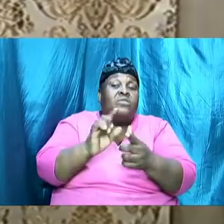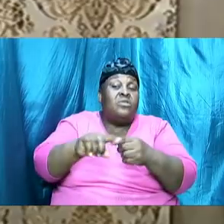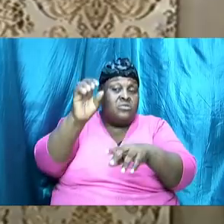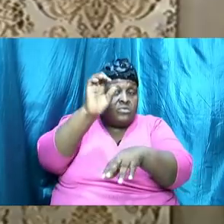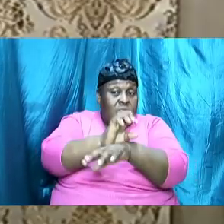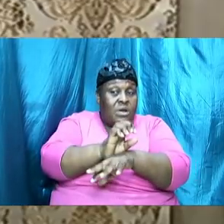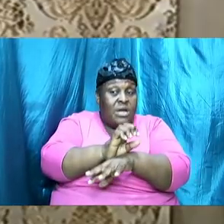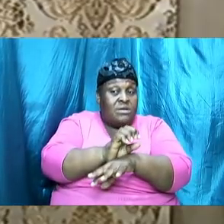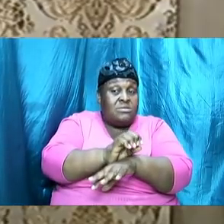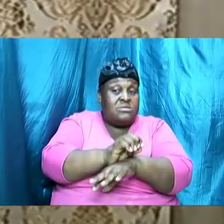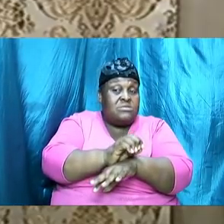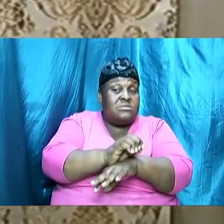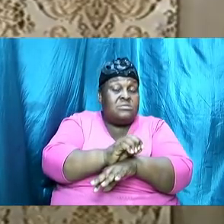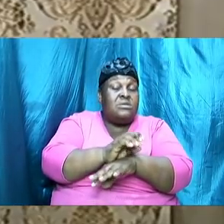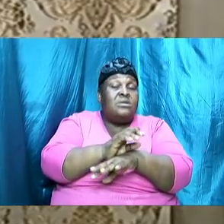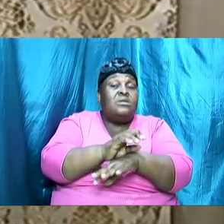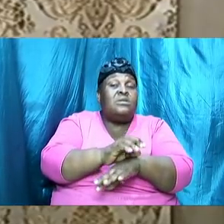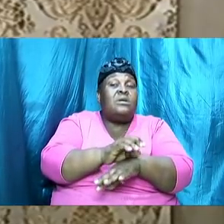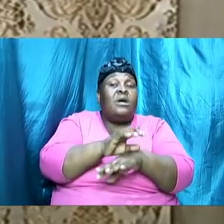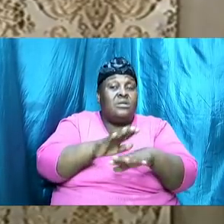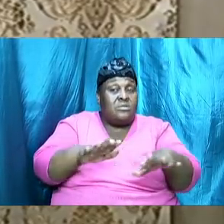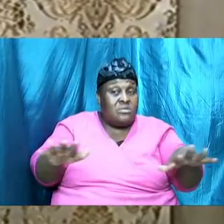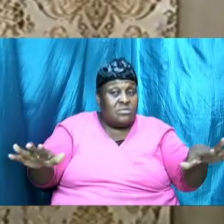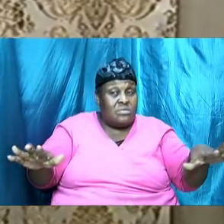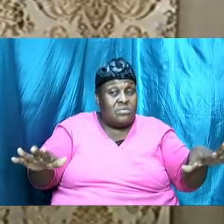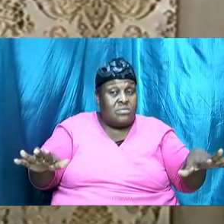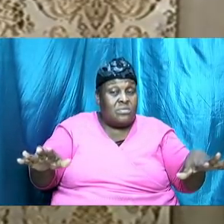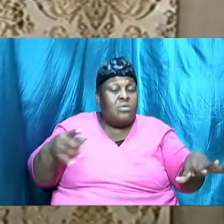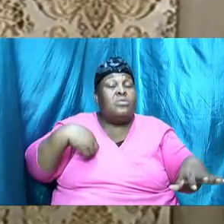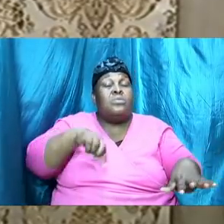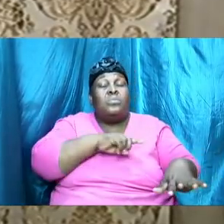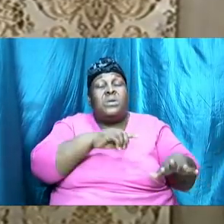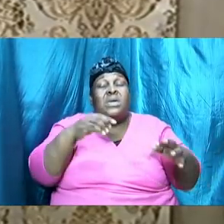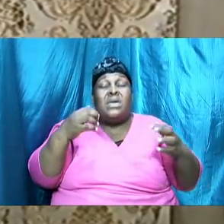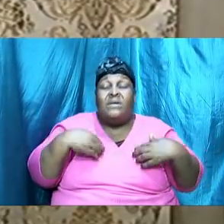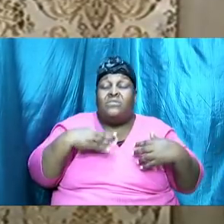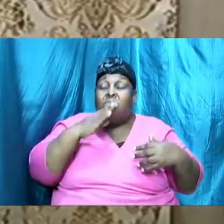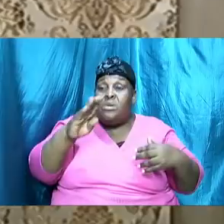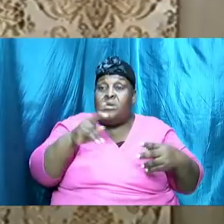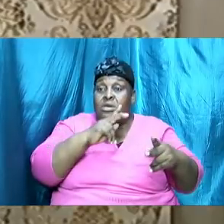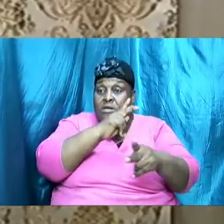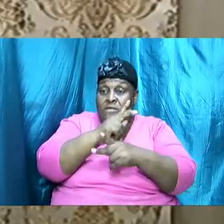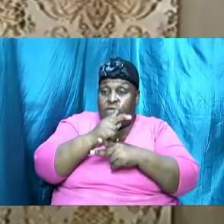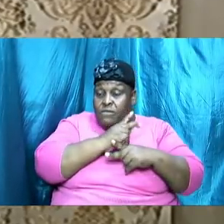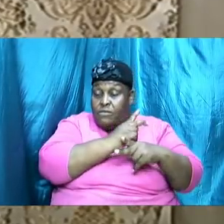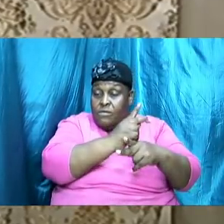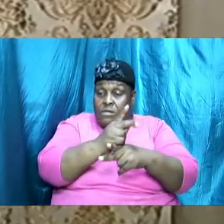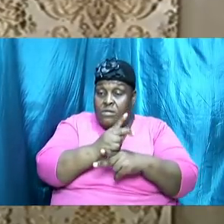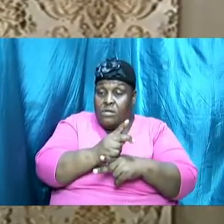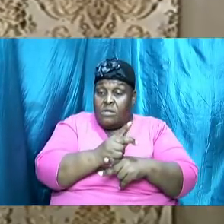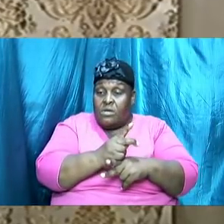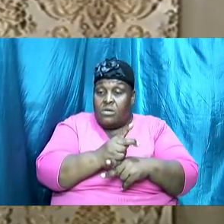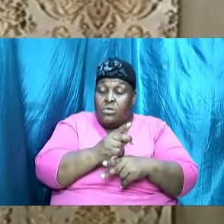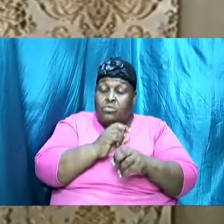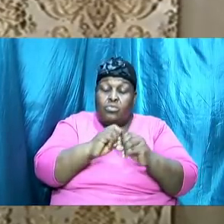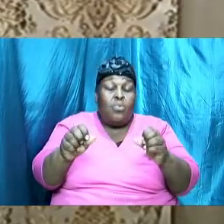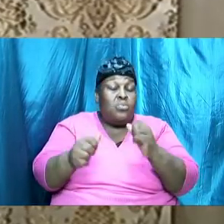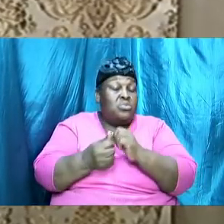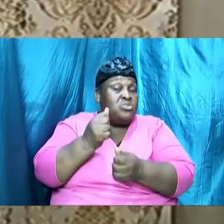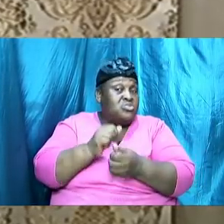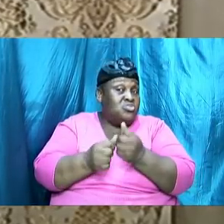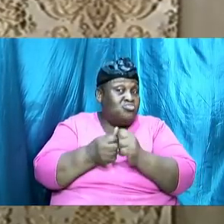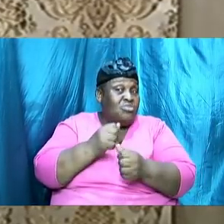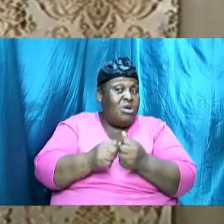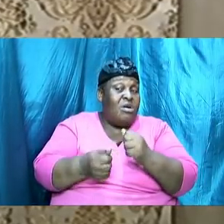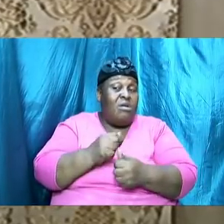that we ourselves don't mar the figure because we might be